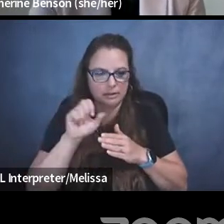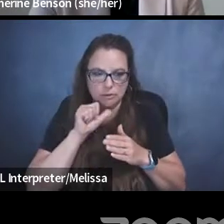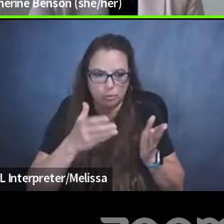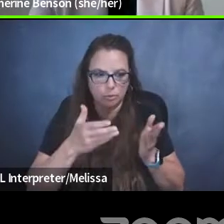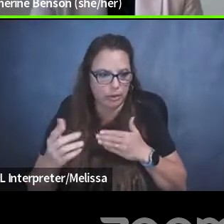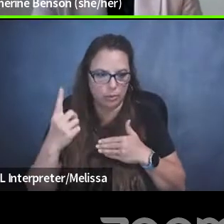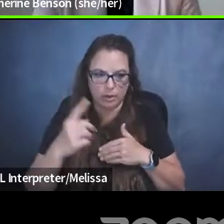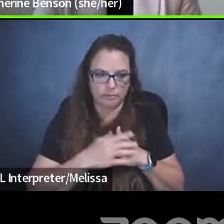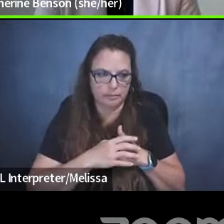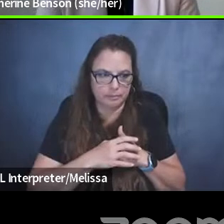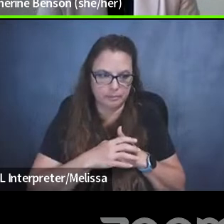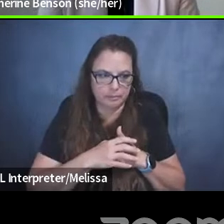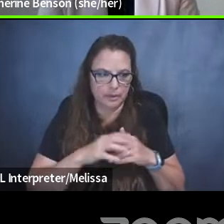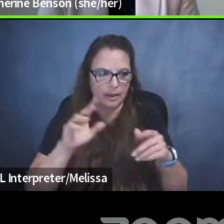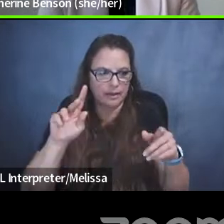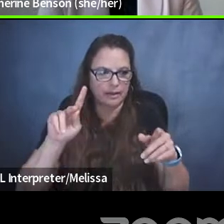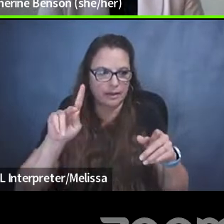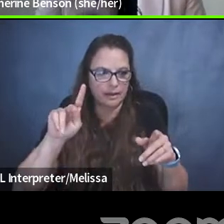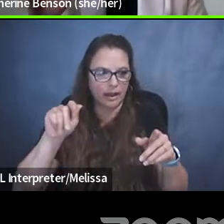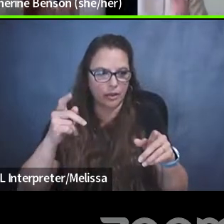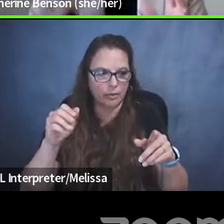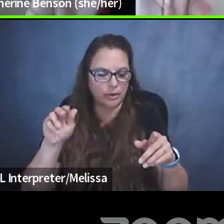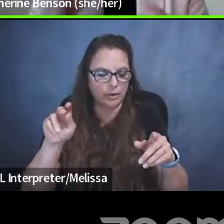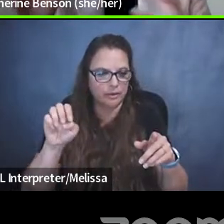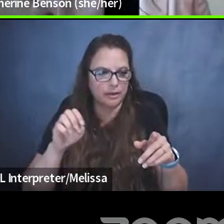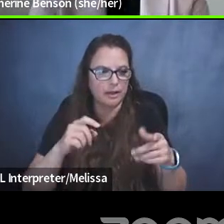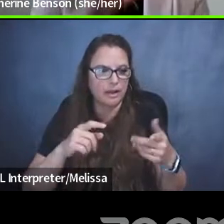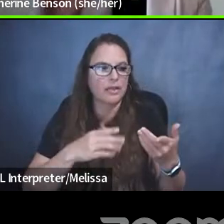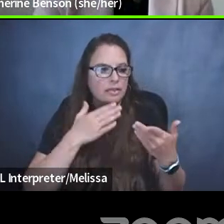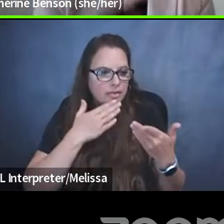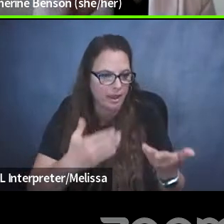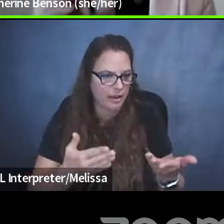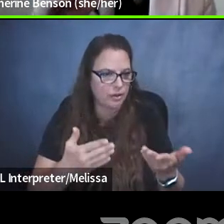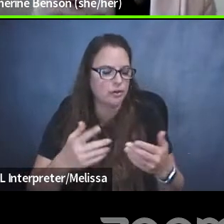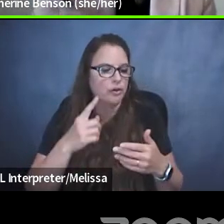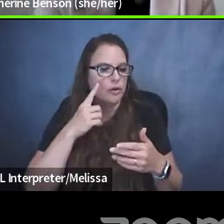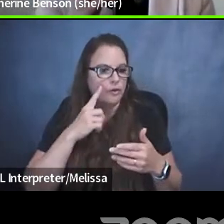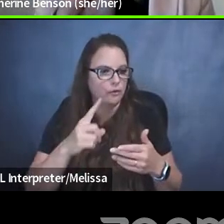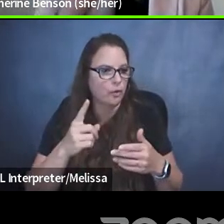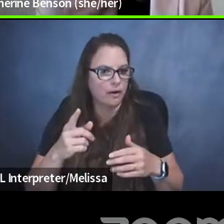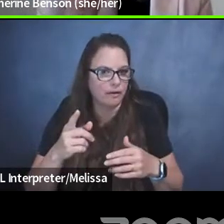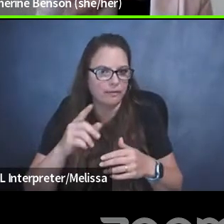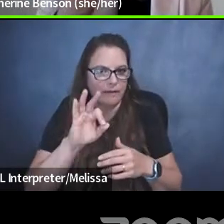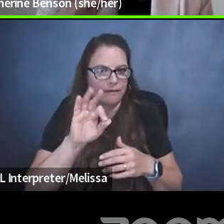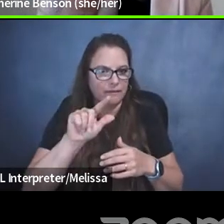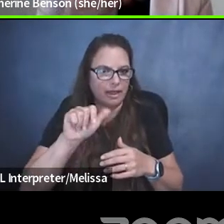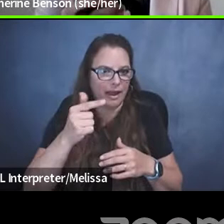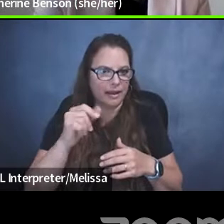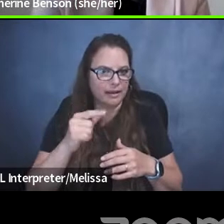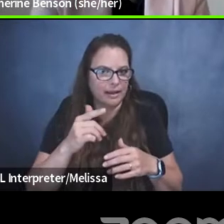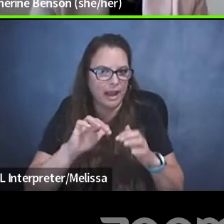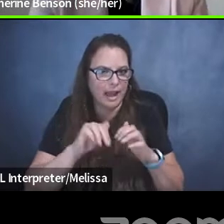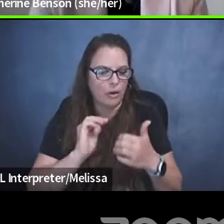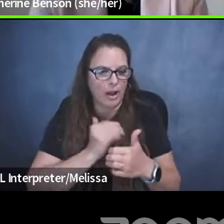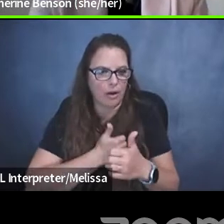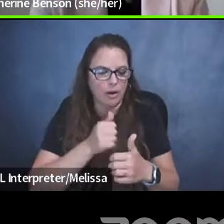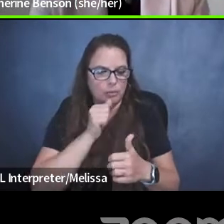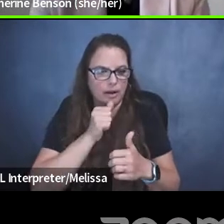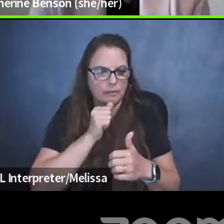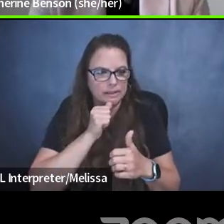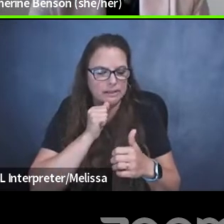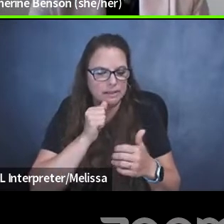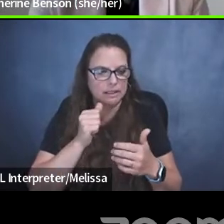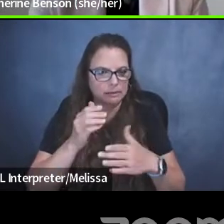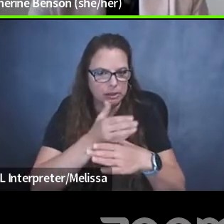Thank you so much, Megan, for flagging the way our privacy ends up getting shared in ways we don't really consider when it's first being searched at the